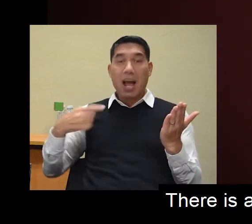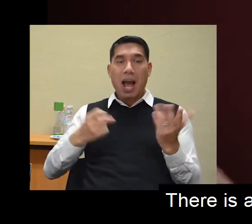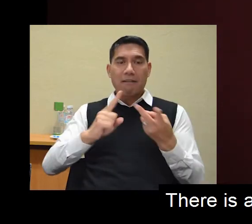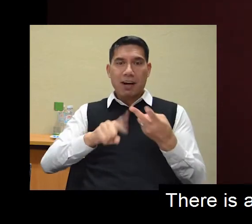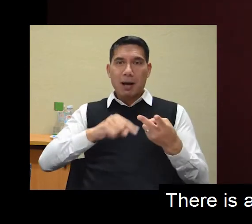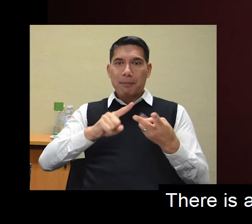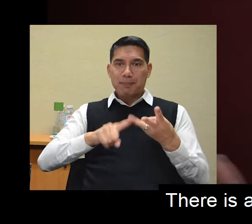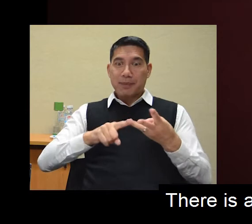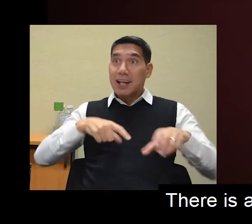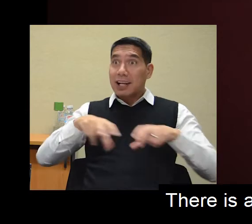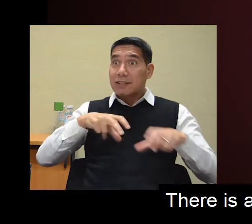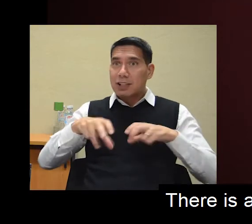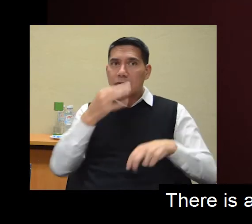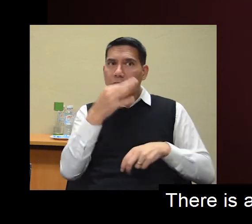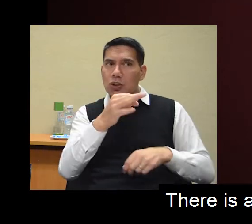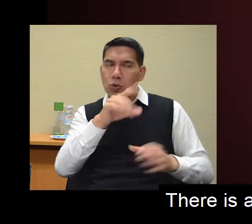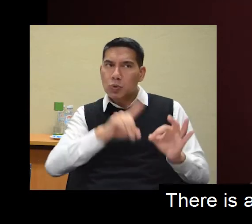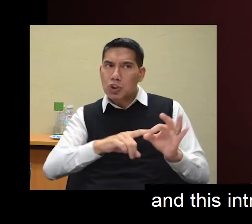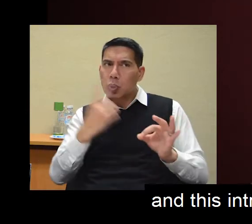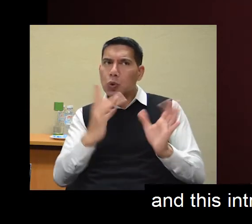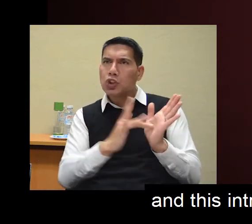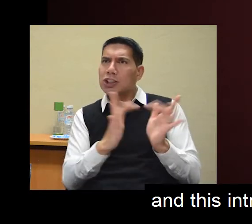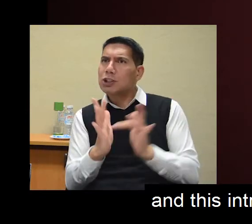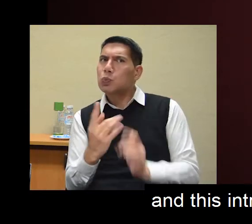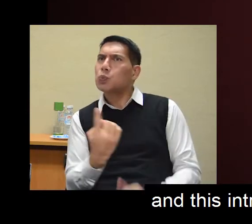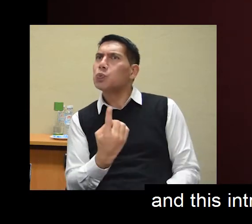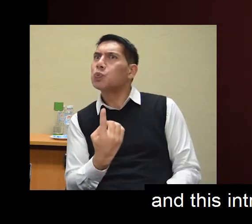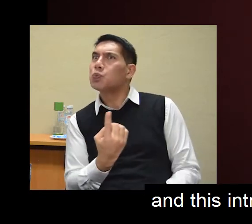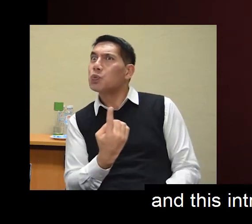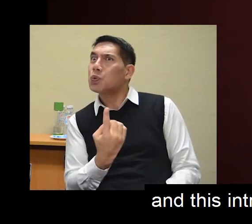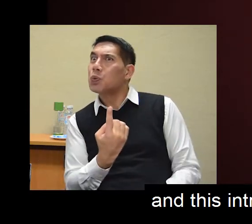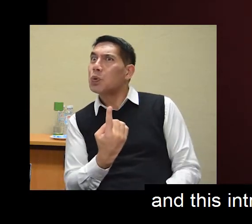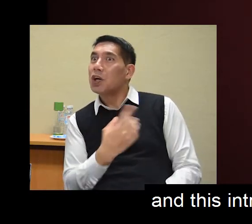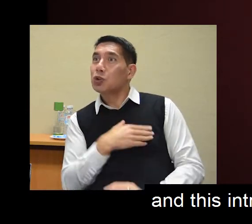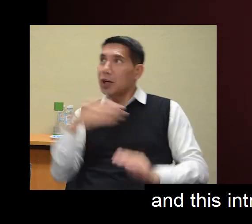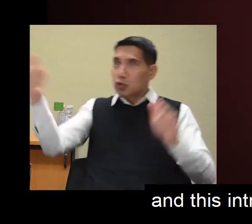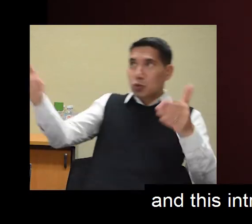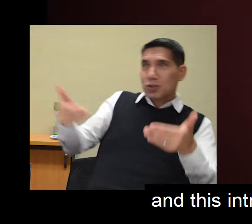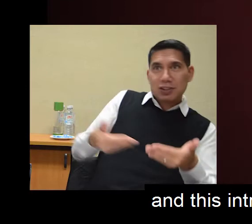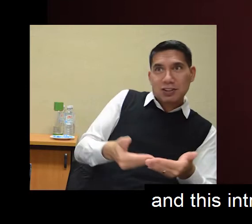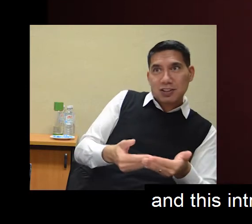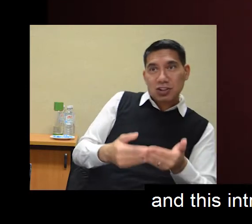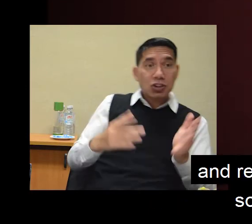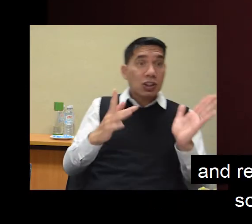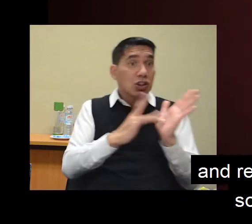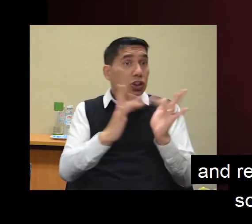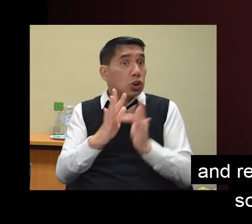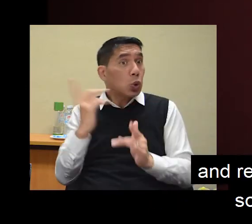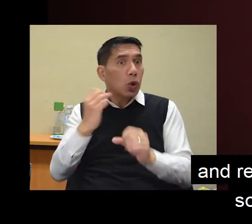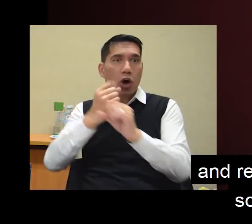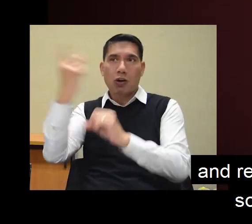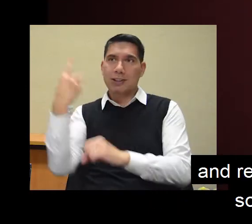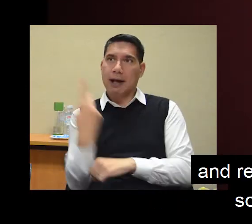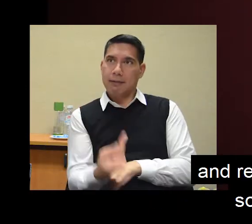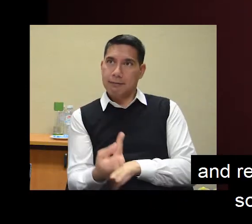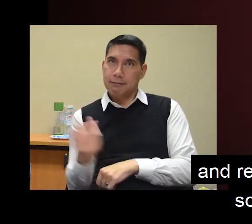asking the question, who is Jesus? And this introduces and reinforces Jesus as the Son of God and